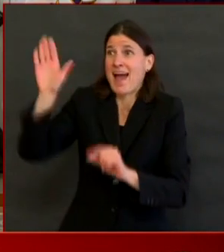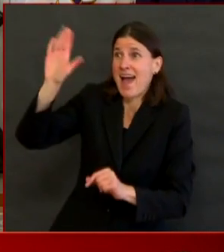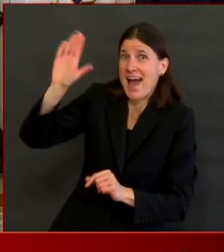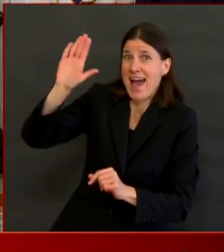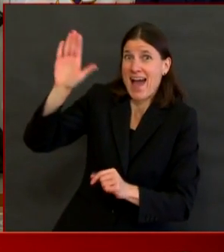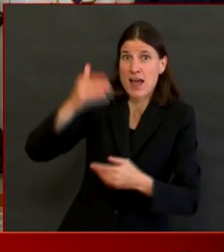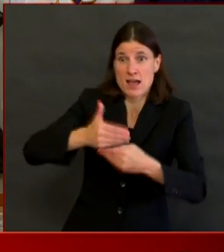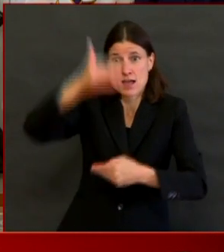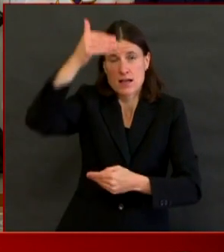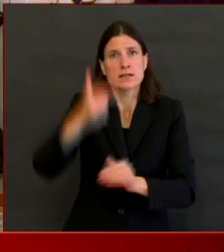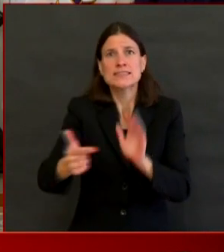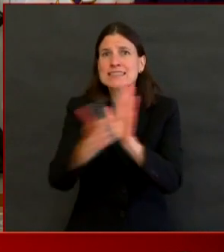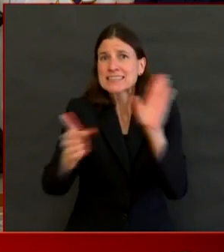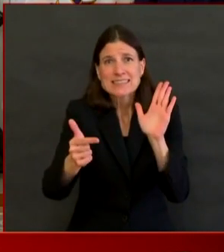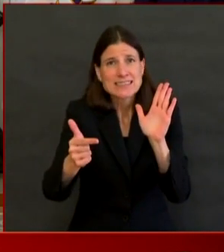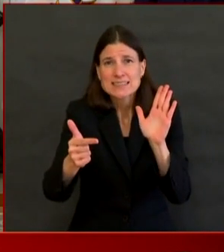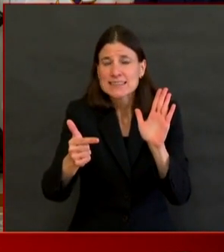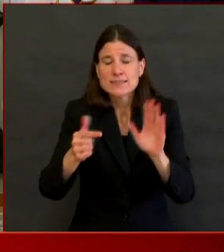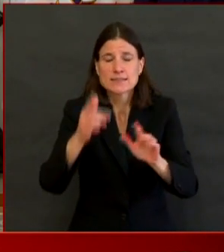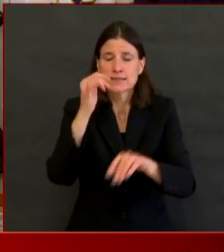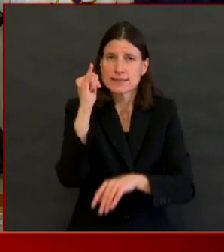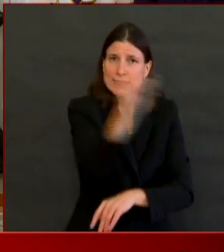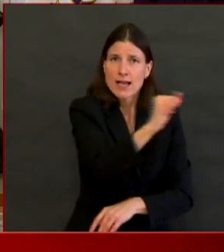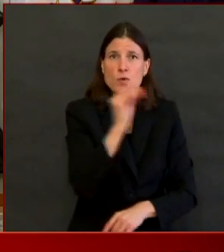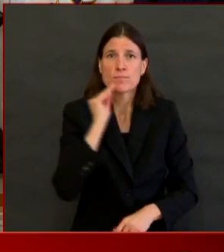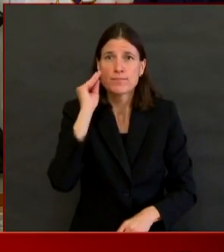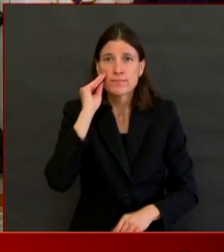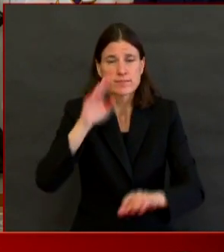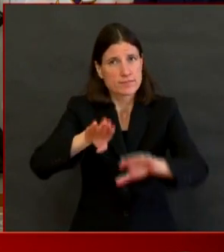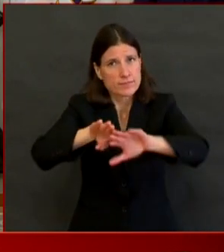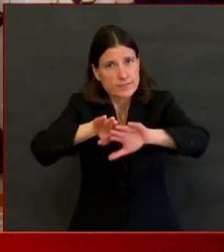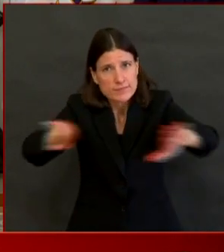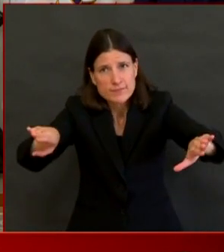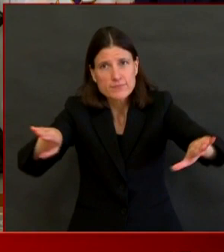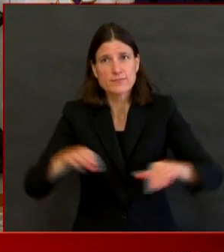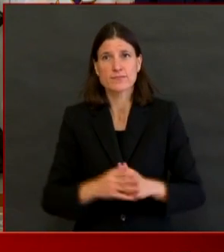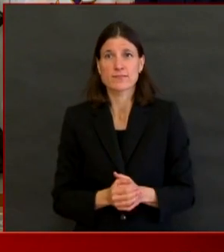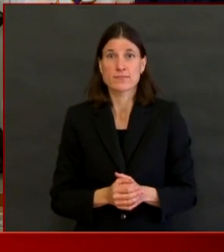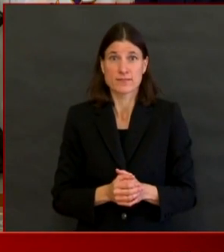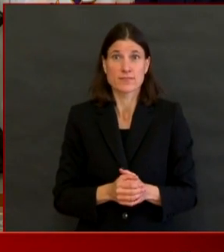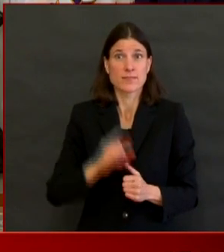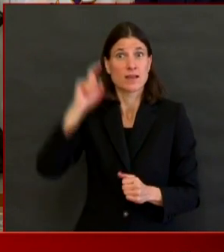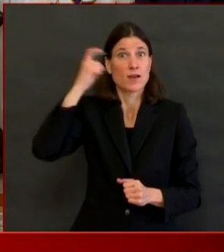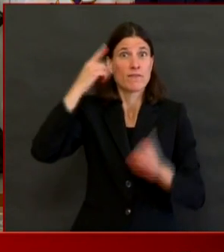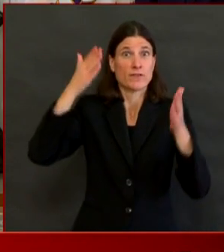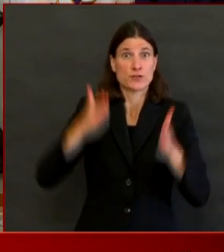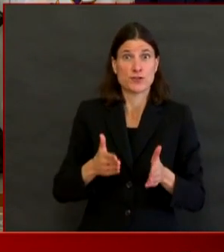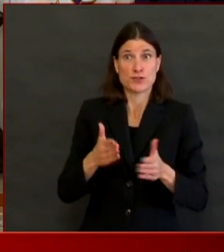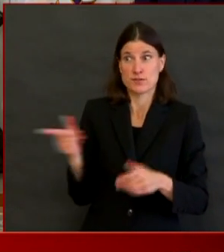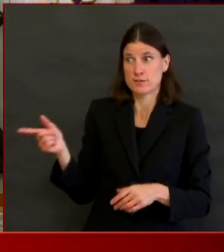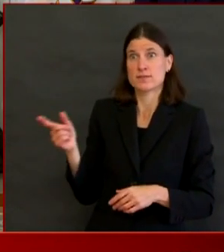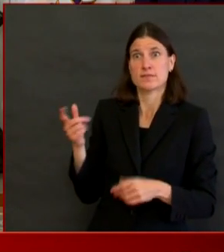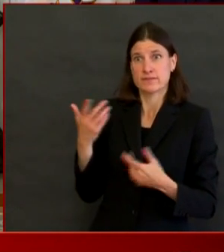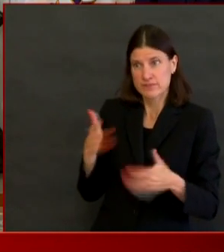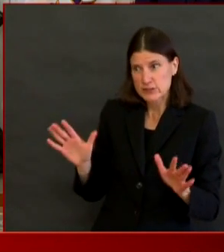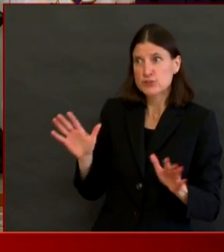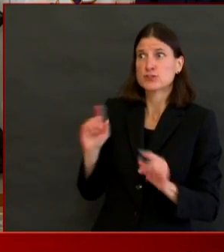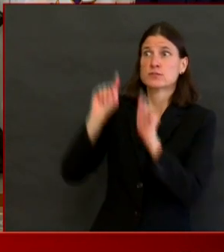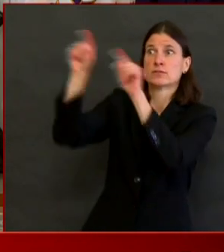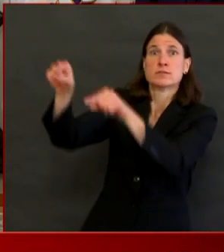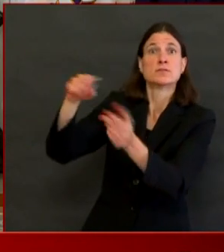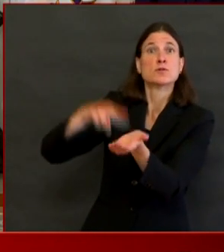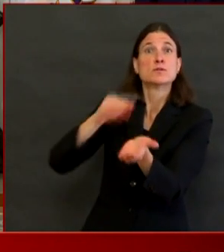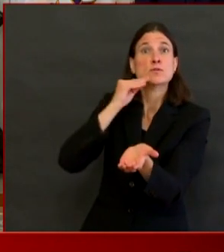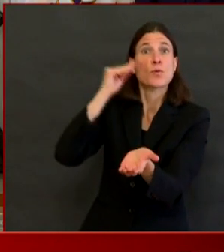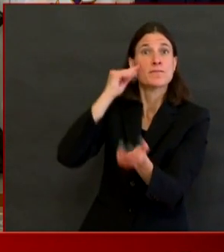nursing home leadership yesterday that they shared of wanting to get this message out to families. We also talked to nursing